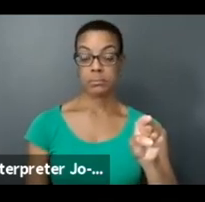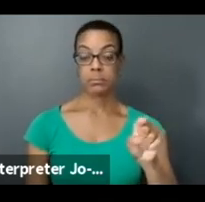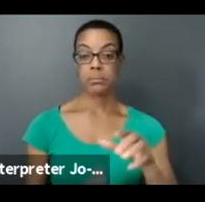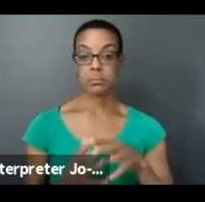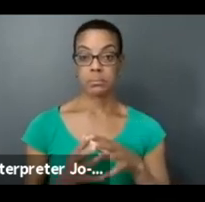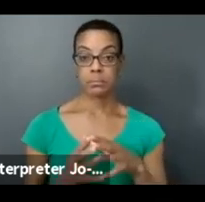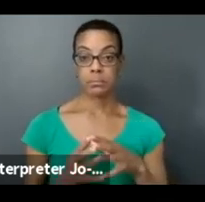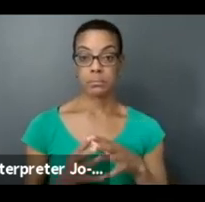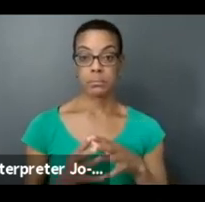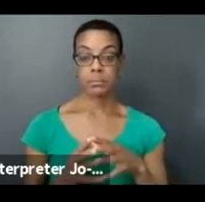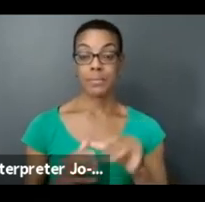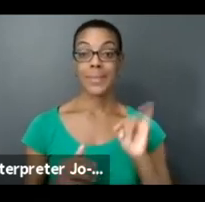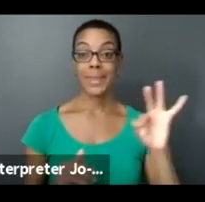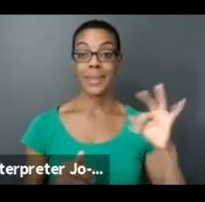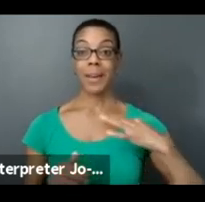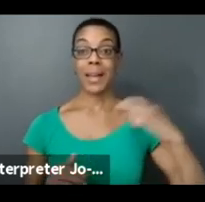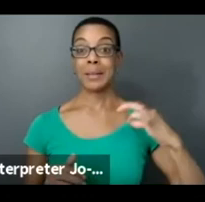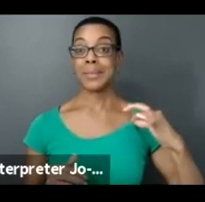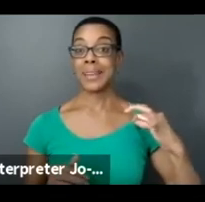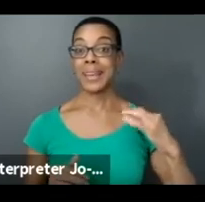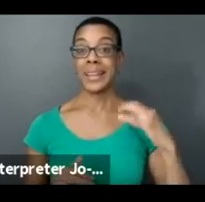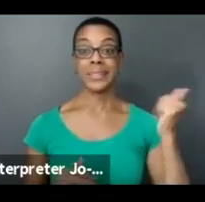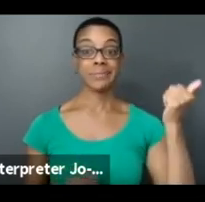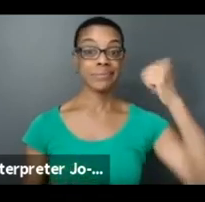unsuccessful applicants?